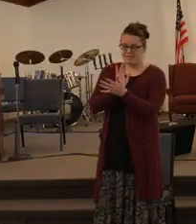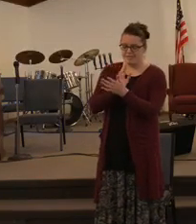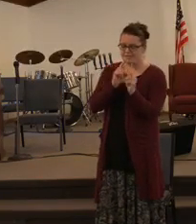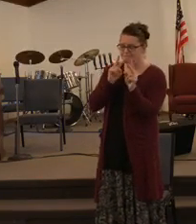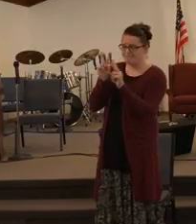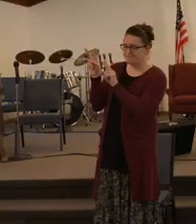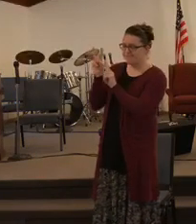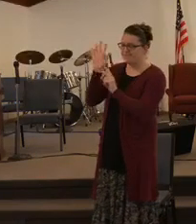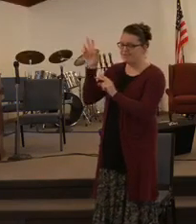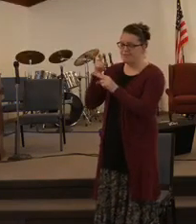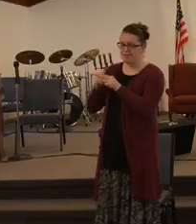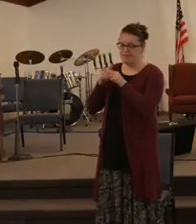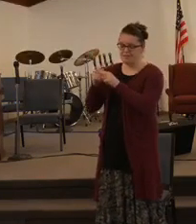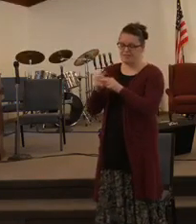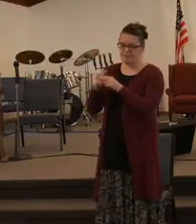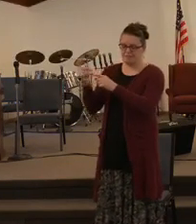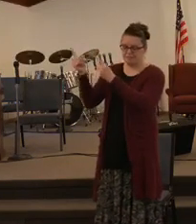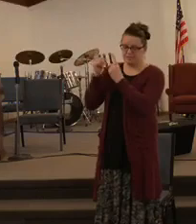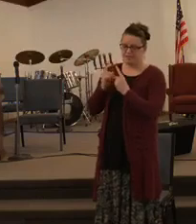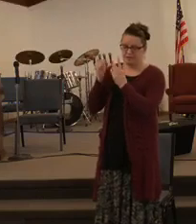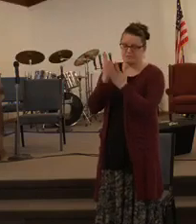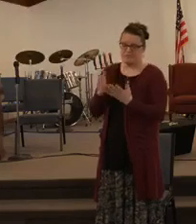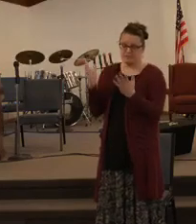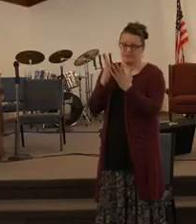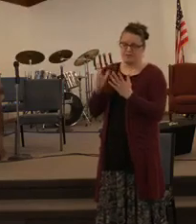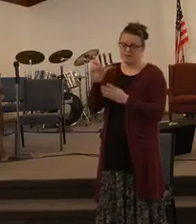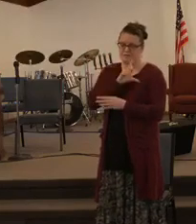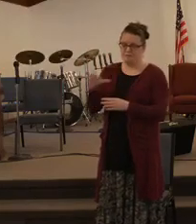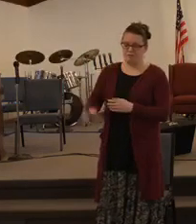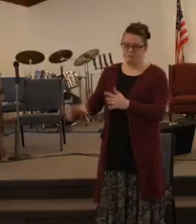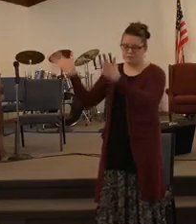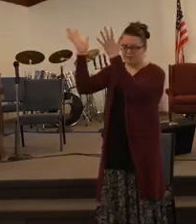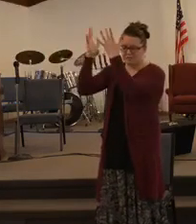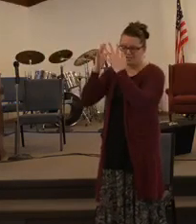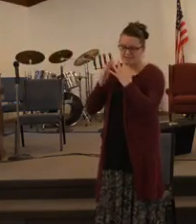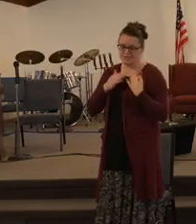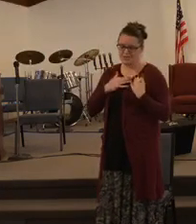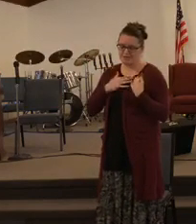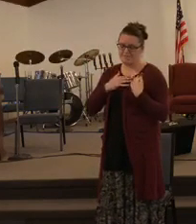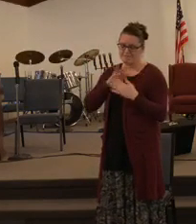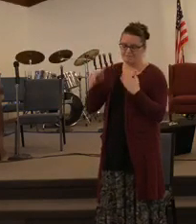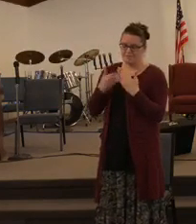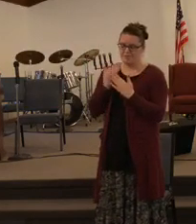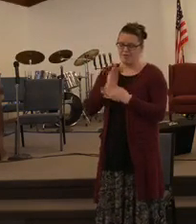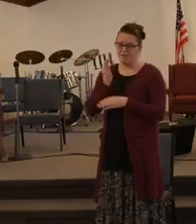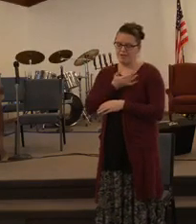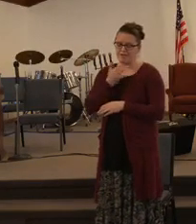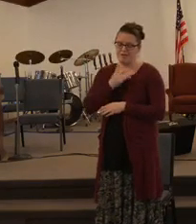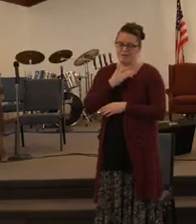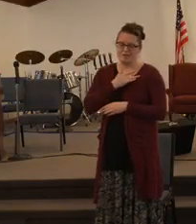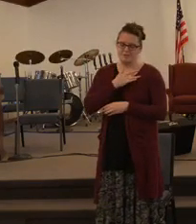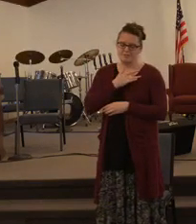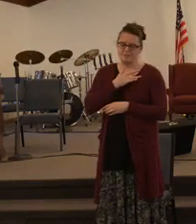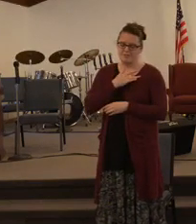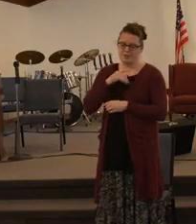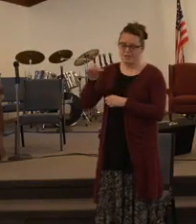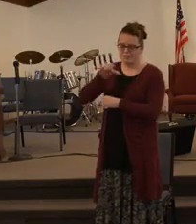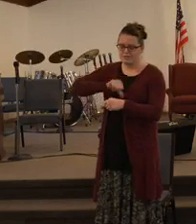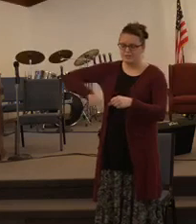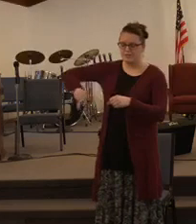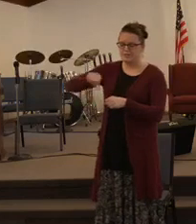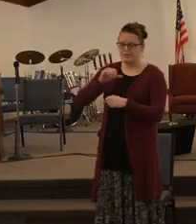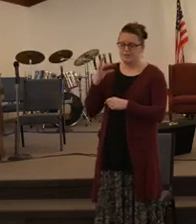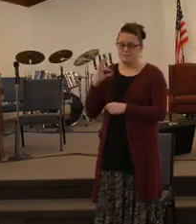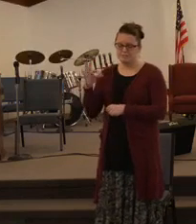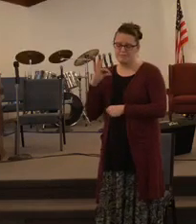Jesus, just to come down in a mighty way of Your Spirit. Saturate every heart that is listening right now, Lord. Anoint Pastor Brown this